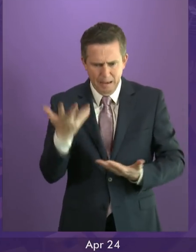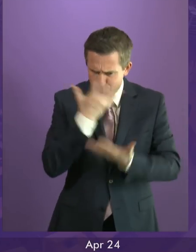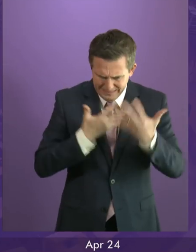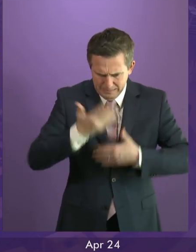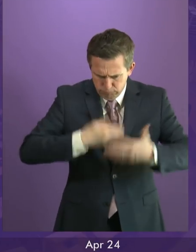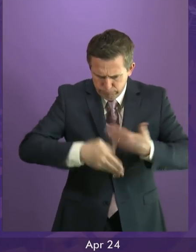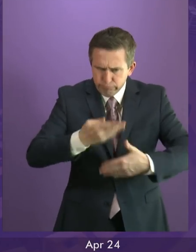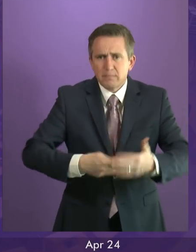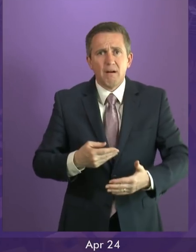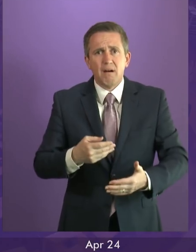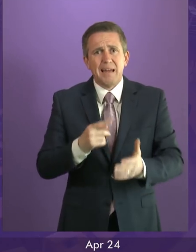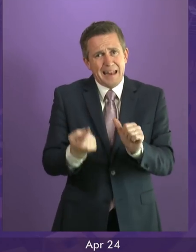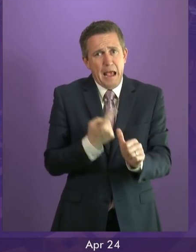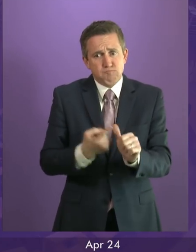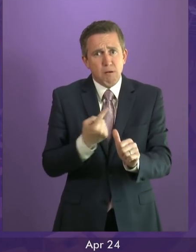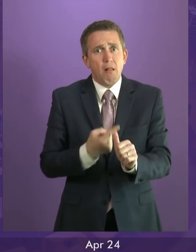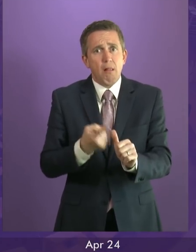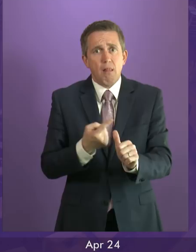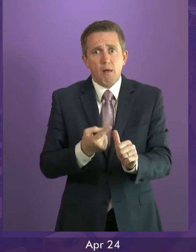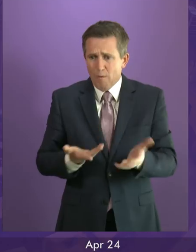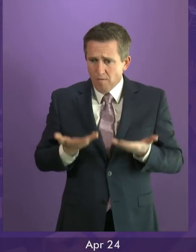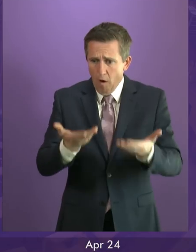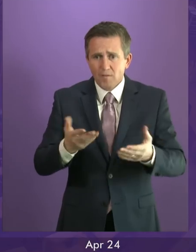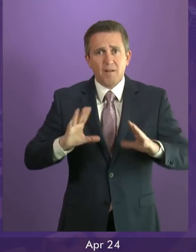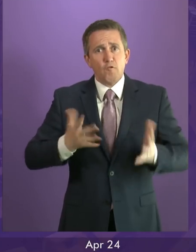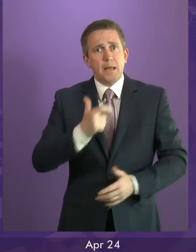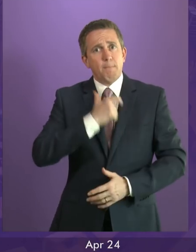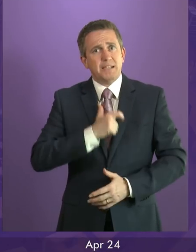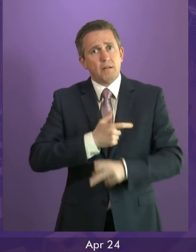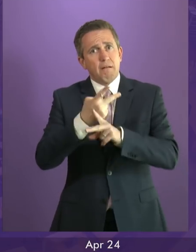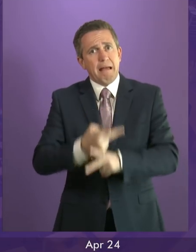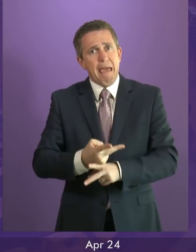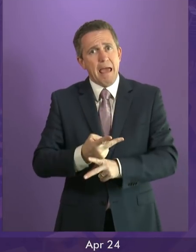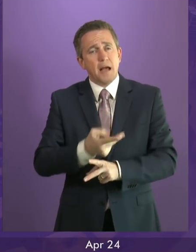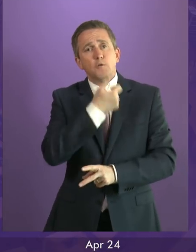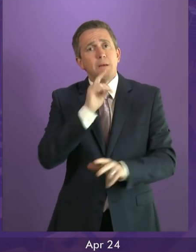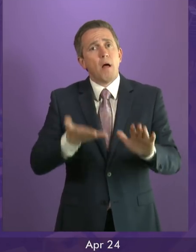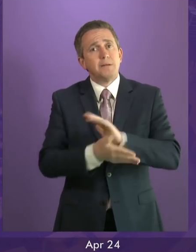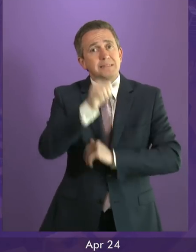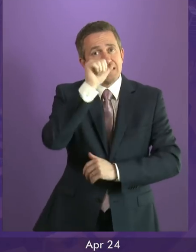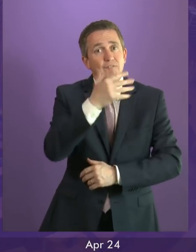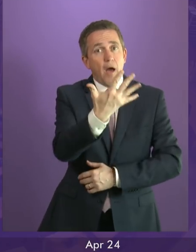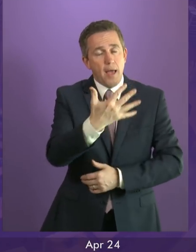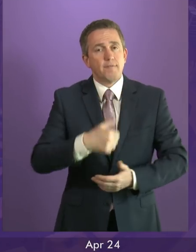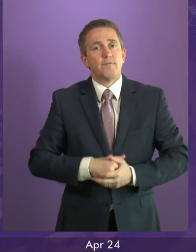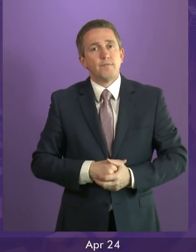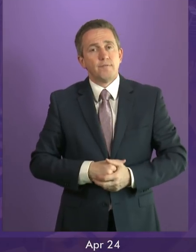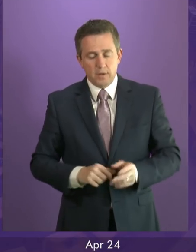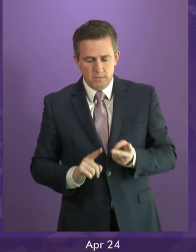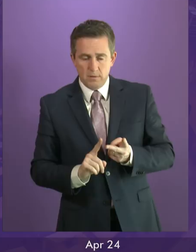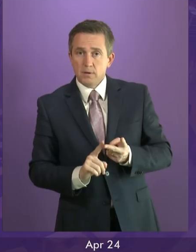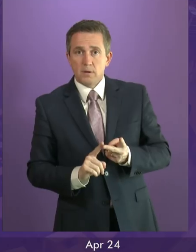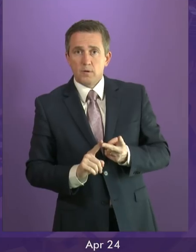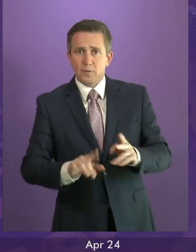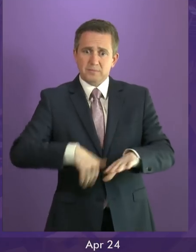just in this month alone, we've extended free personal care to the under 65s. We've introduced the new, ground-breaking, world-leading